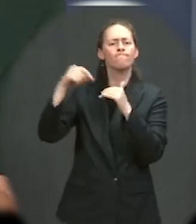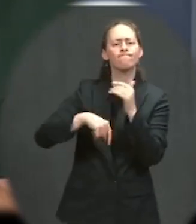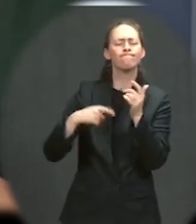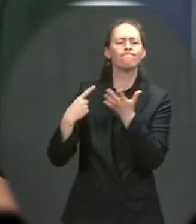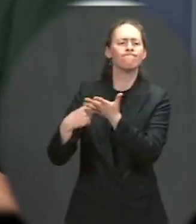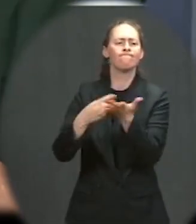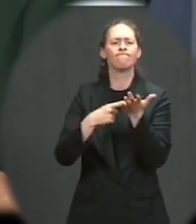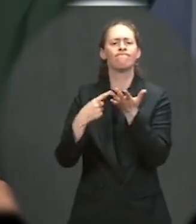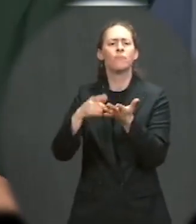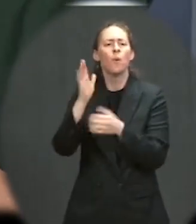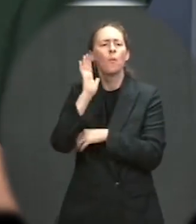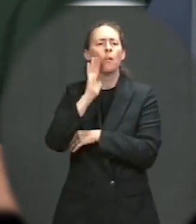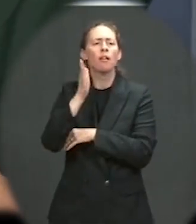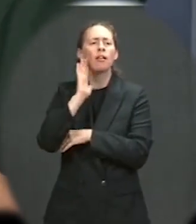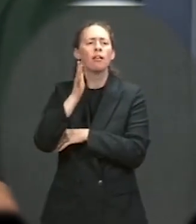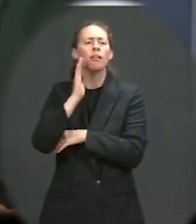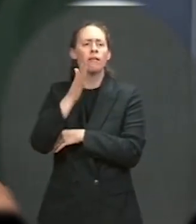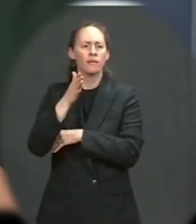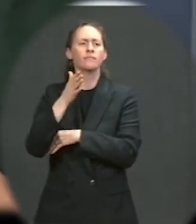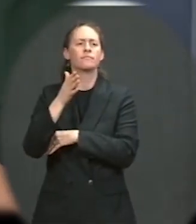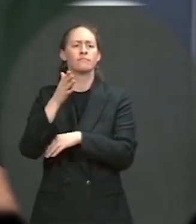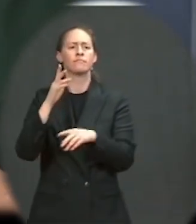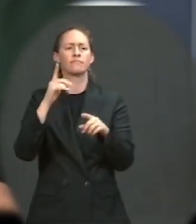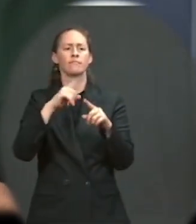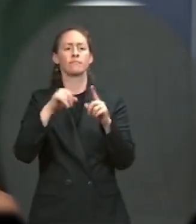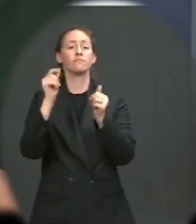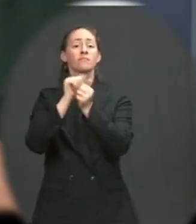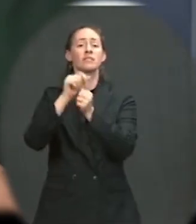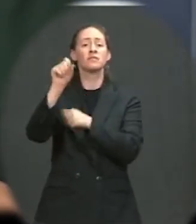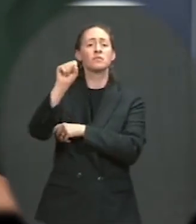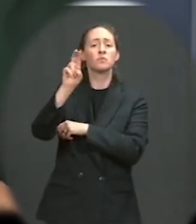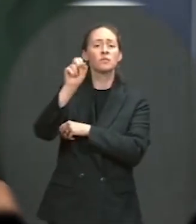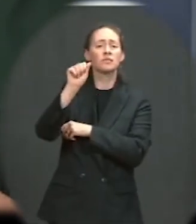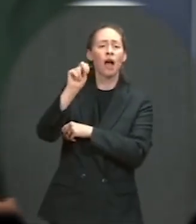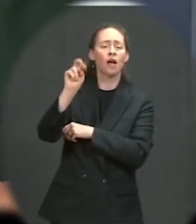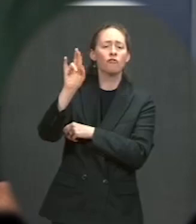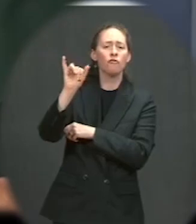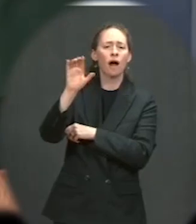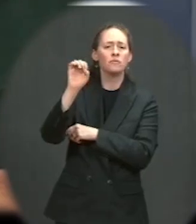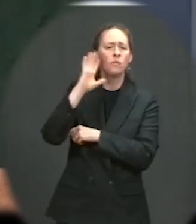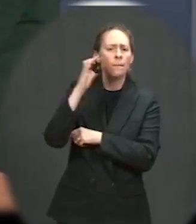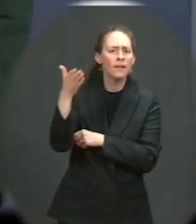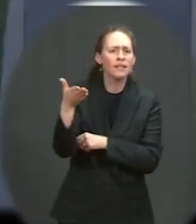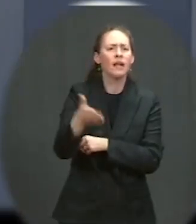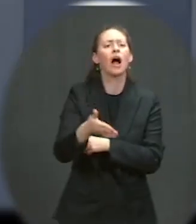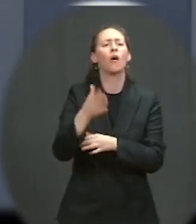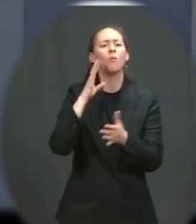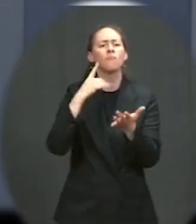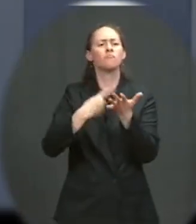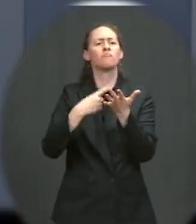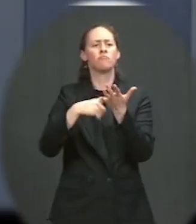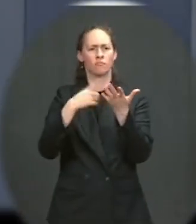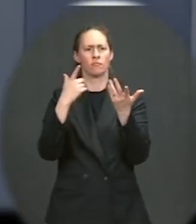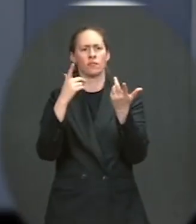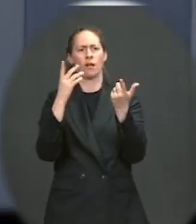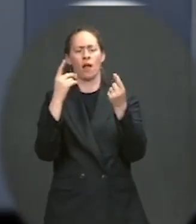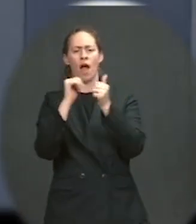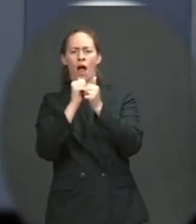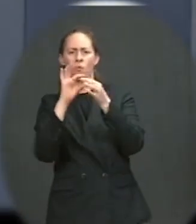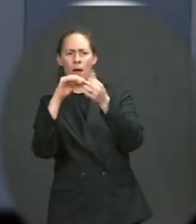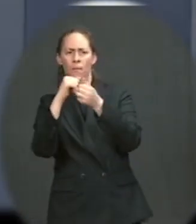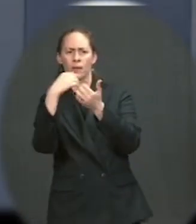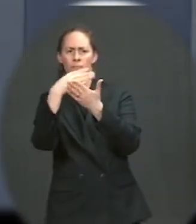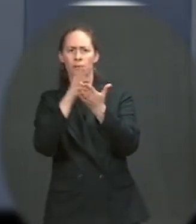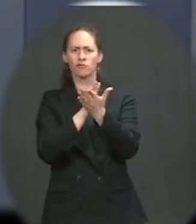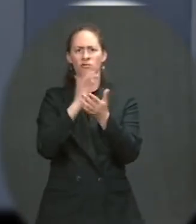Young, also include Susan Rice and others. That's a discussion in part about the budget reconciliation process, the second track. And that